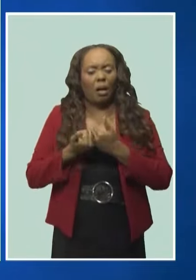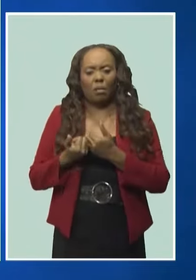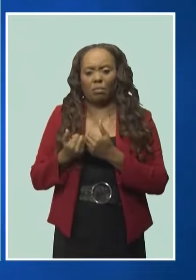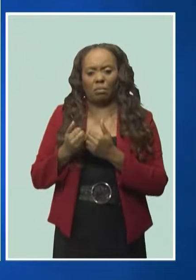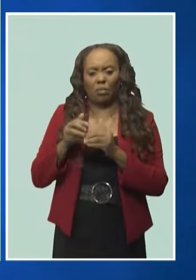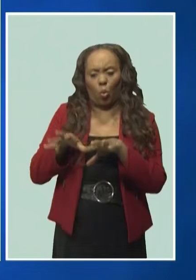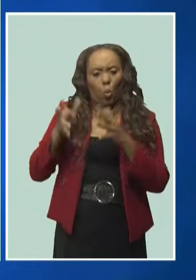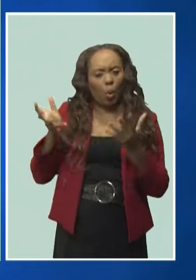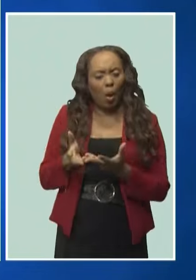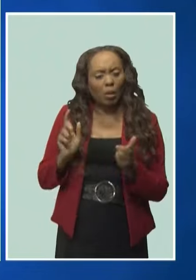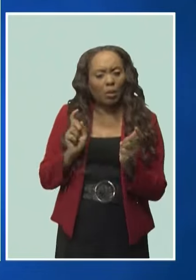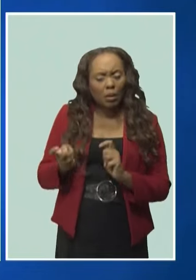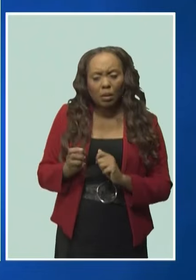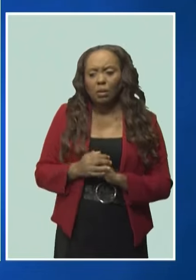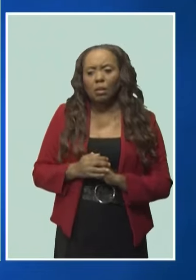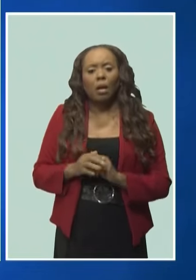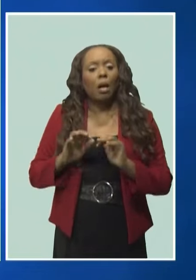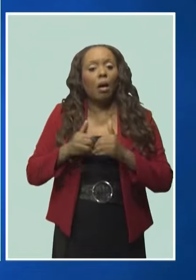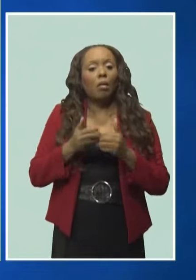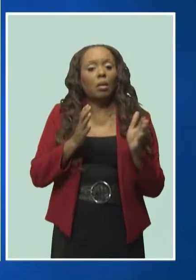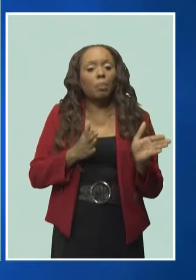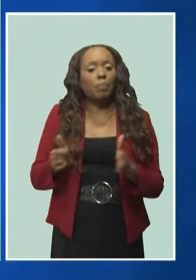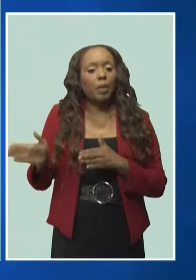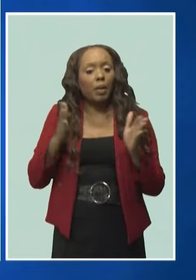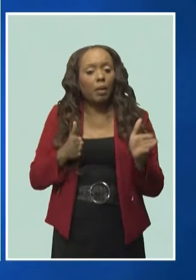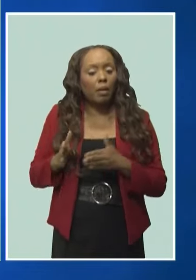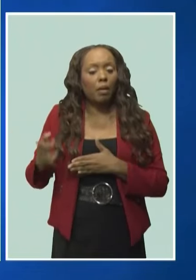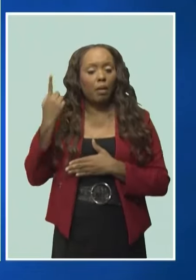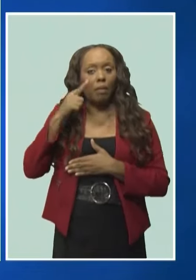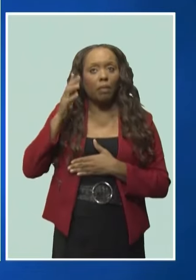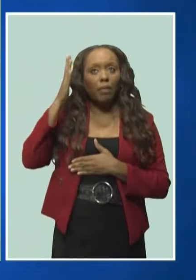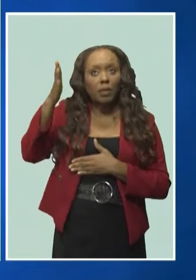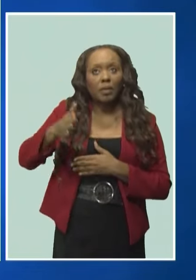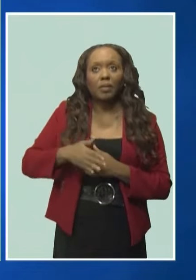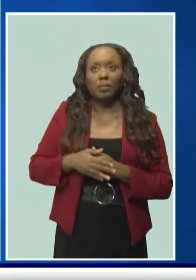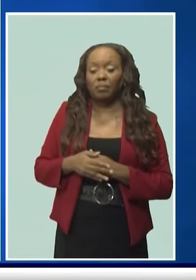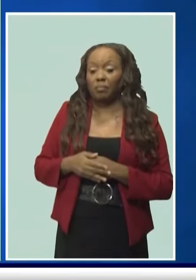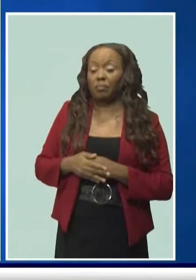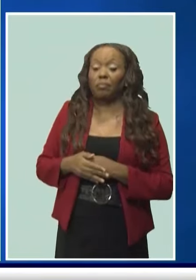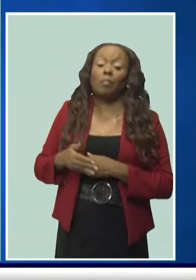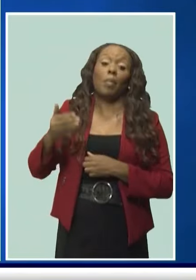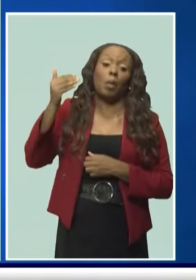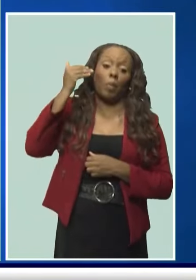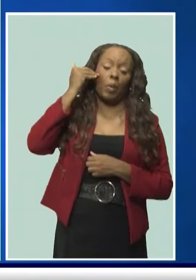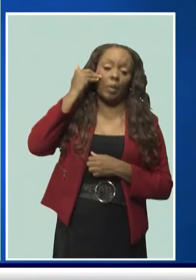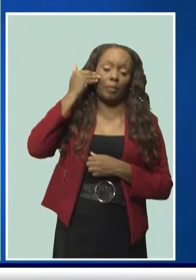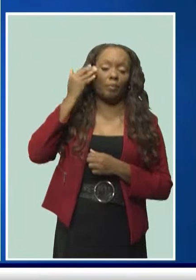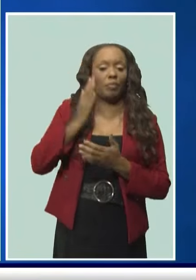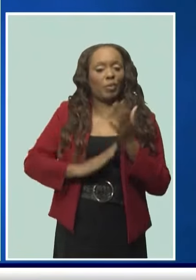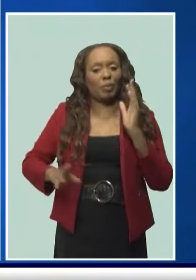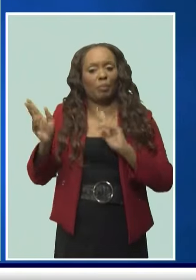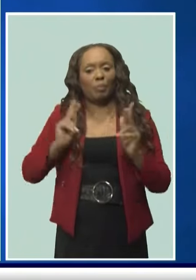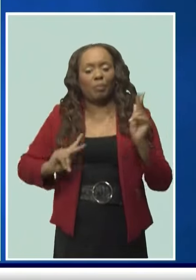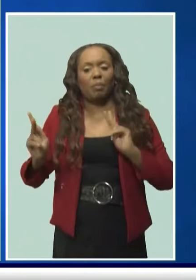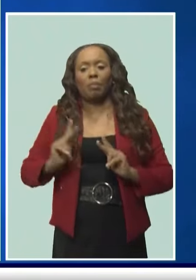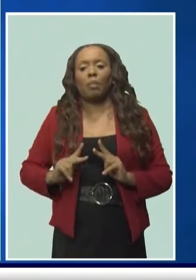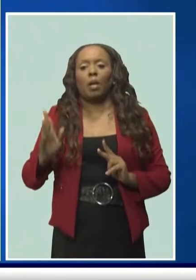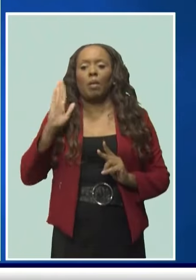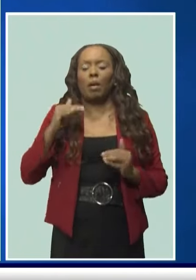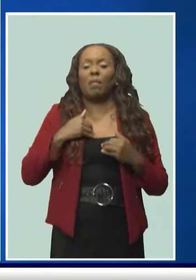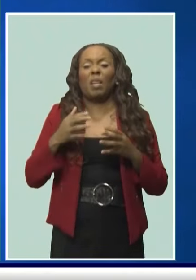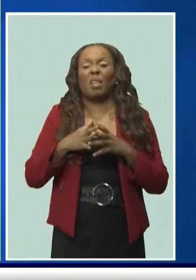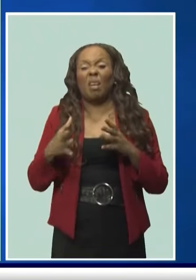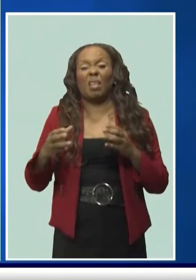and how people should gear themselves up for the future. We understand that some consumers are going to be bombarded by automated systems,